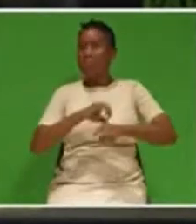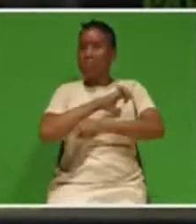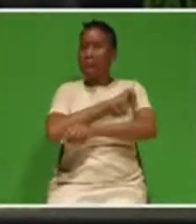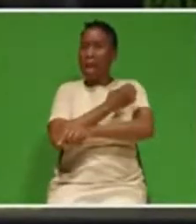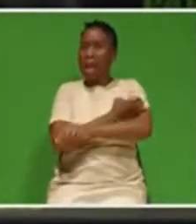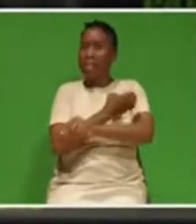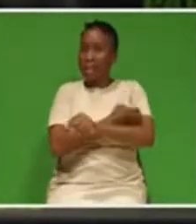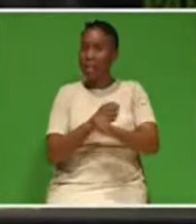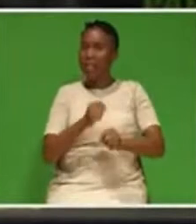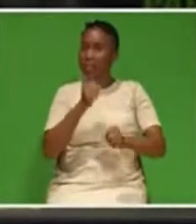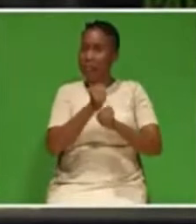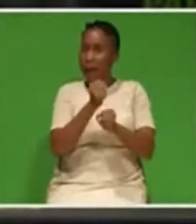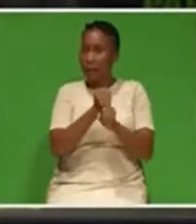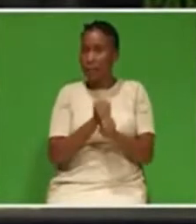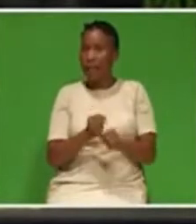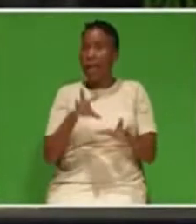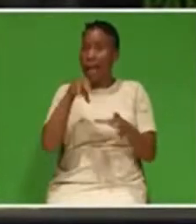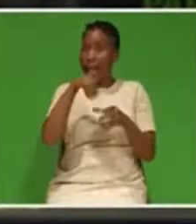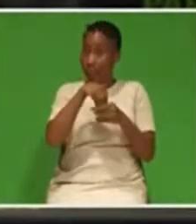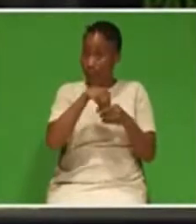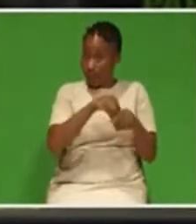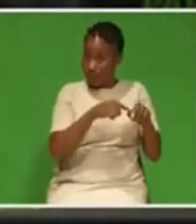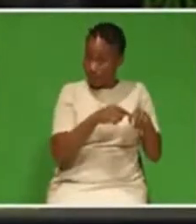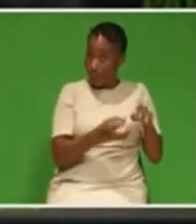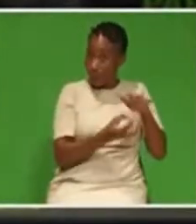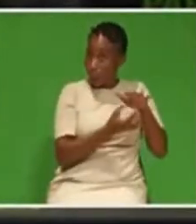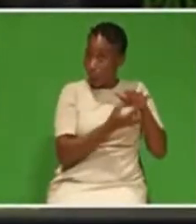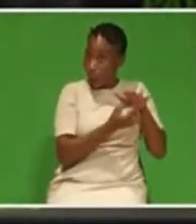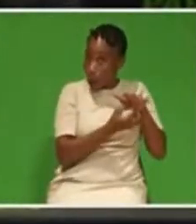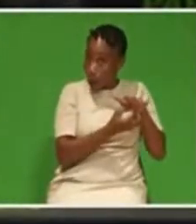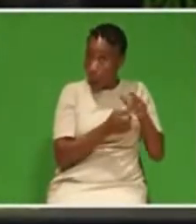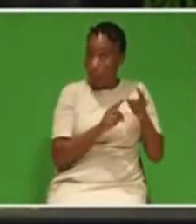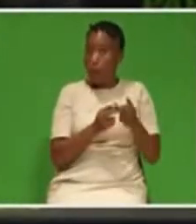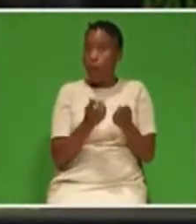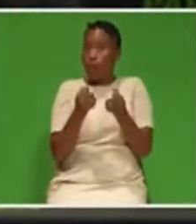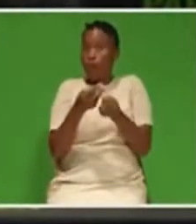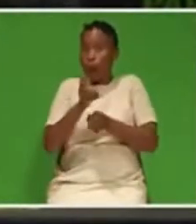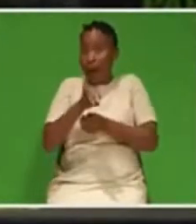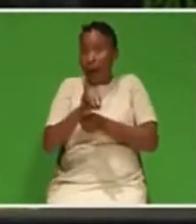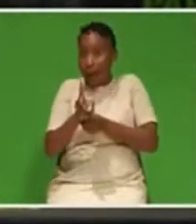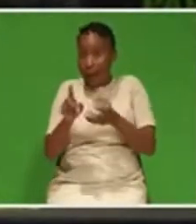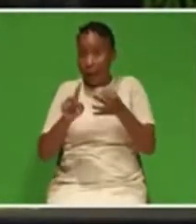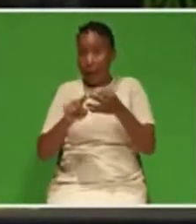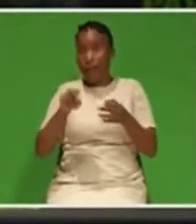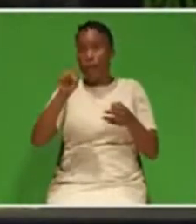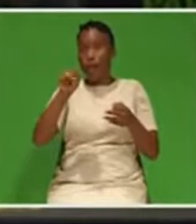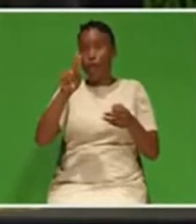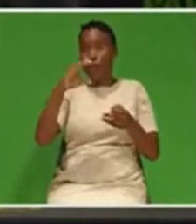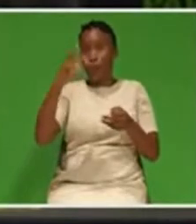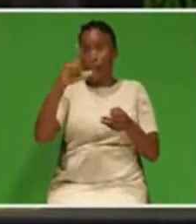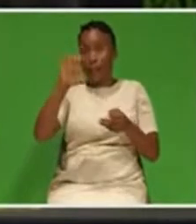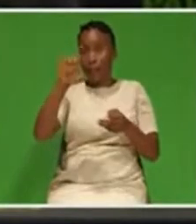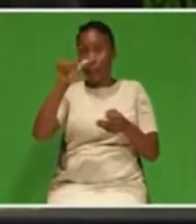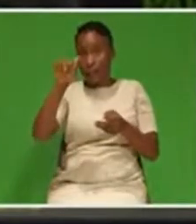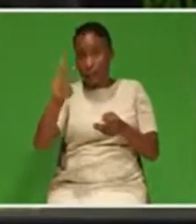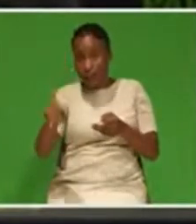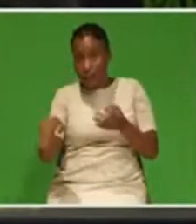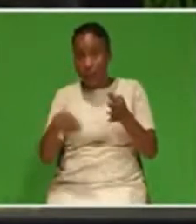including coal, renewables, nuclear, gas,